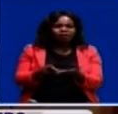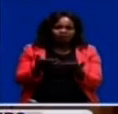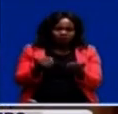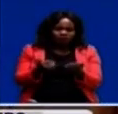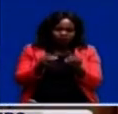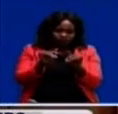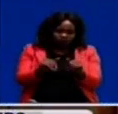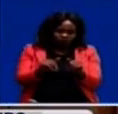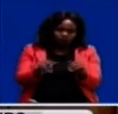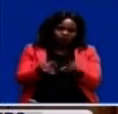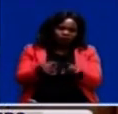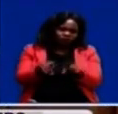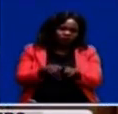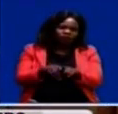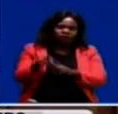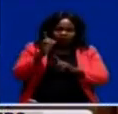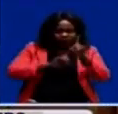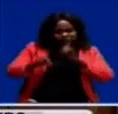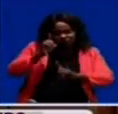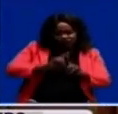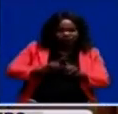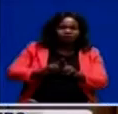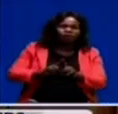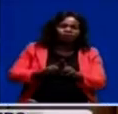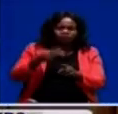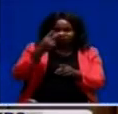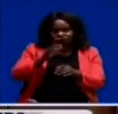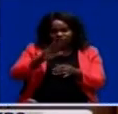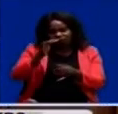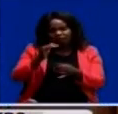and discuss this matter. So that we see its logical conclusion.